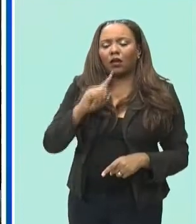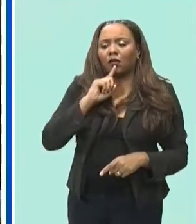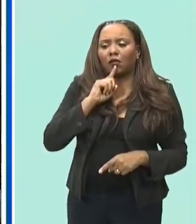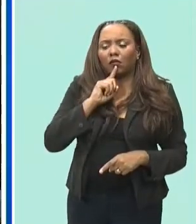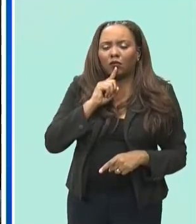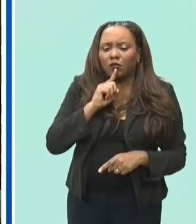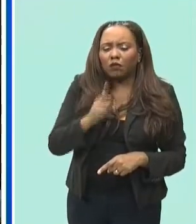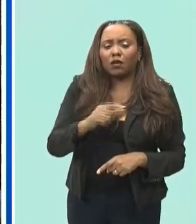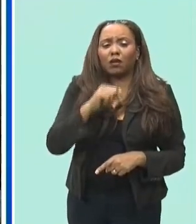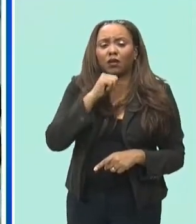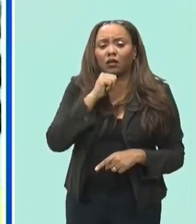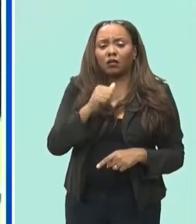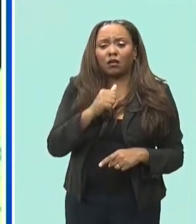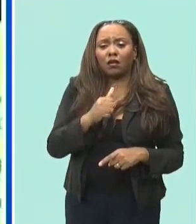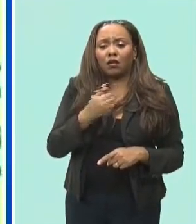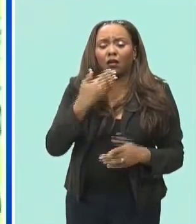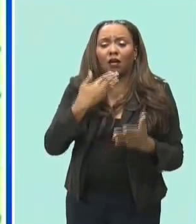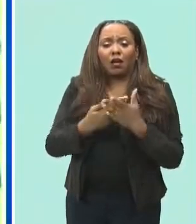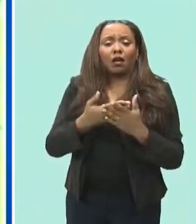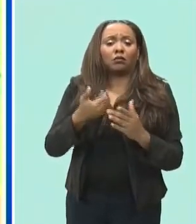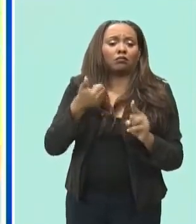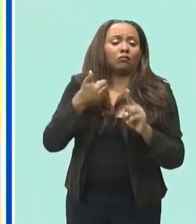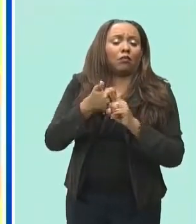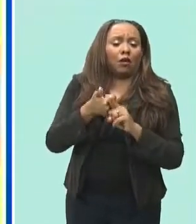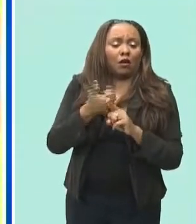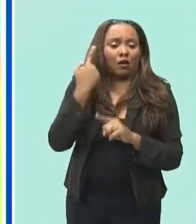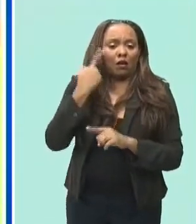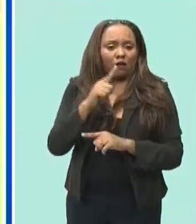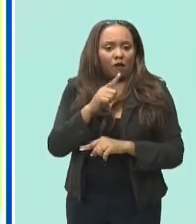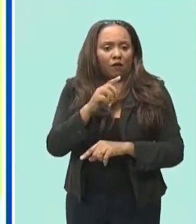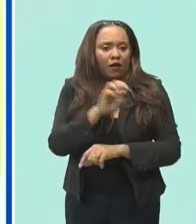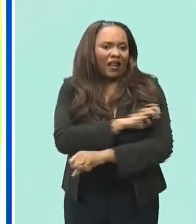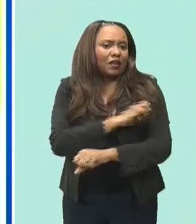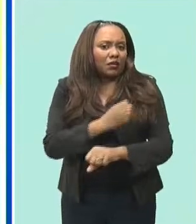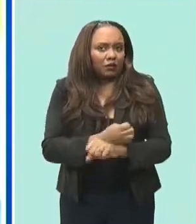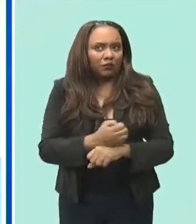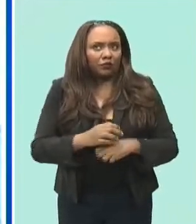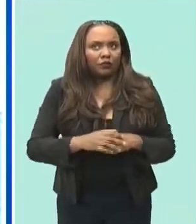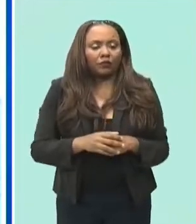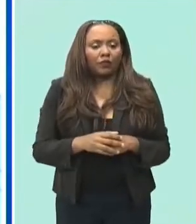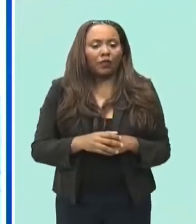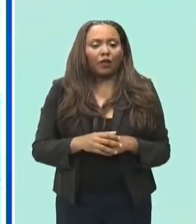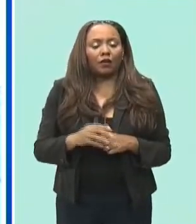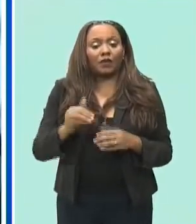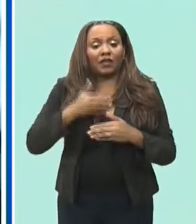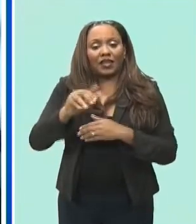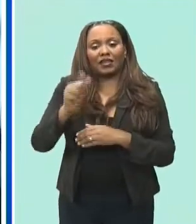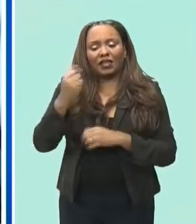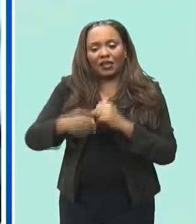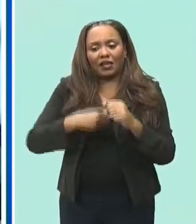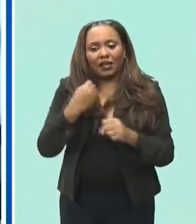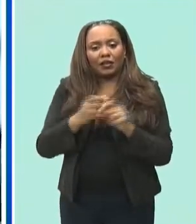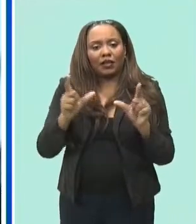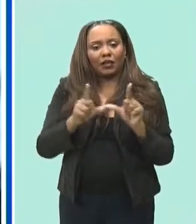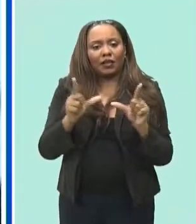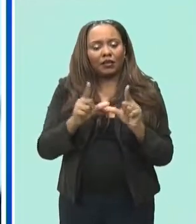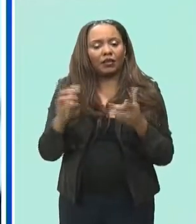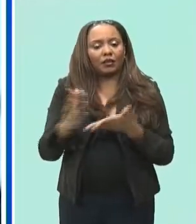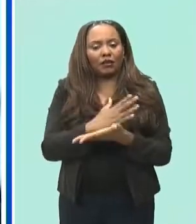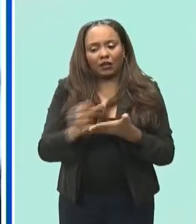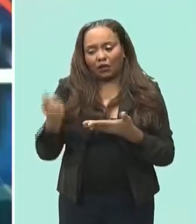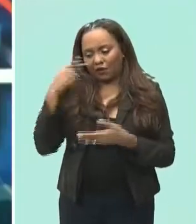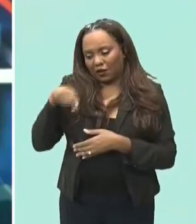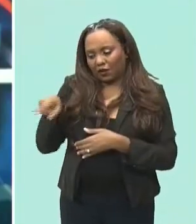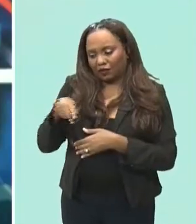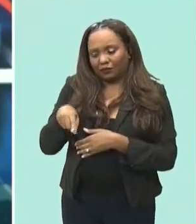in barbados the blmp's existing license expires in 10 years shirika griffith cbc